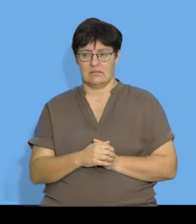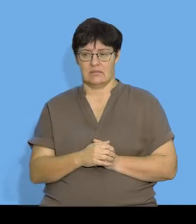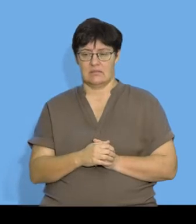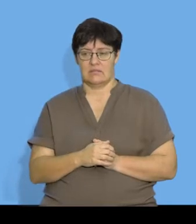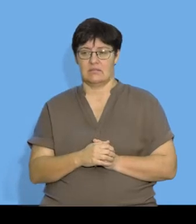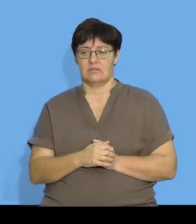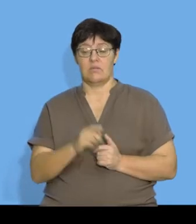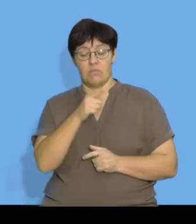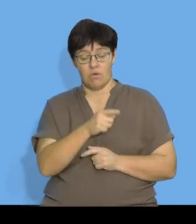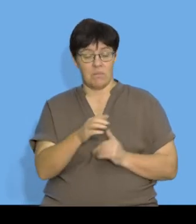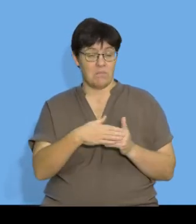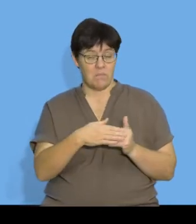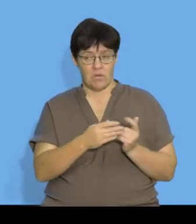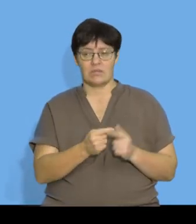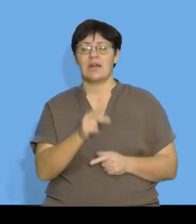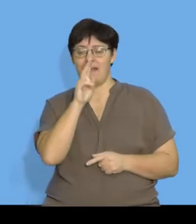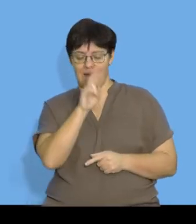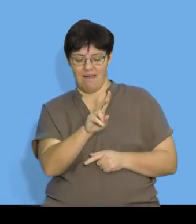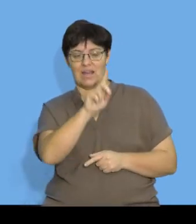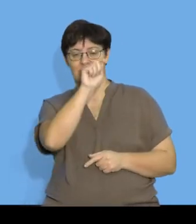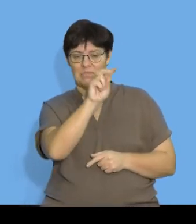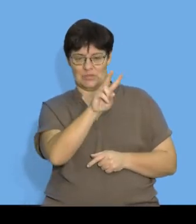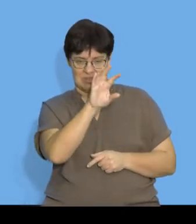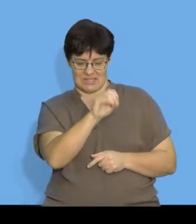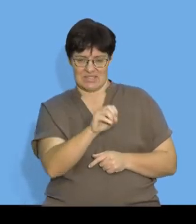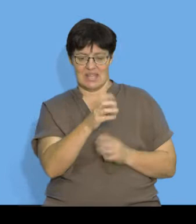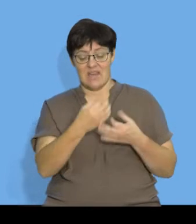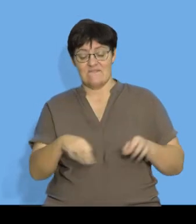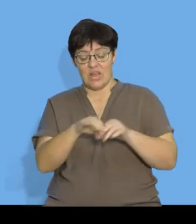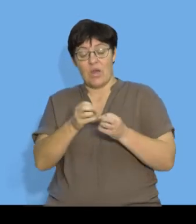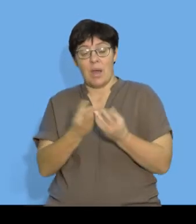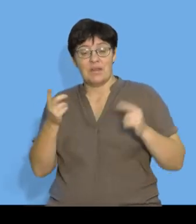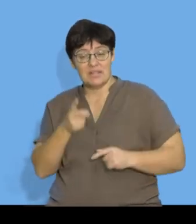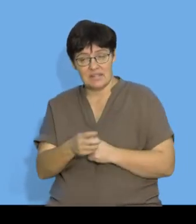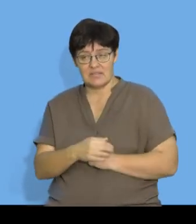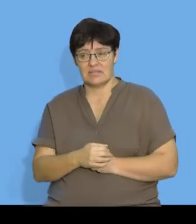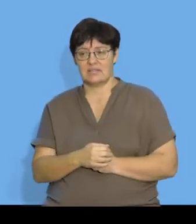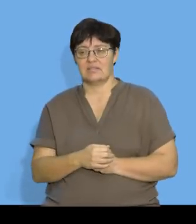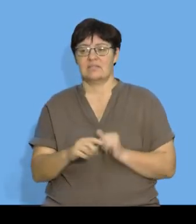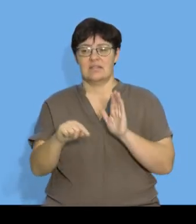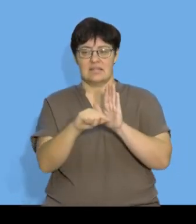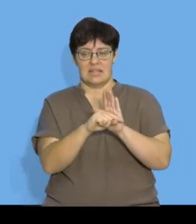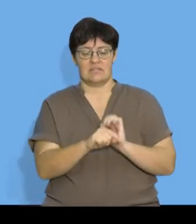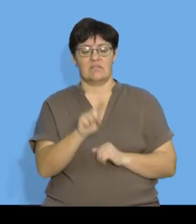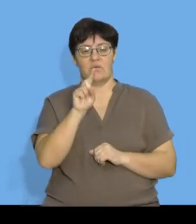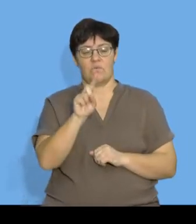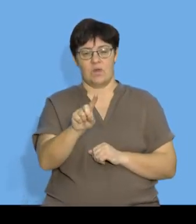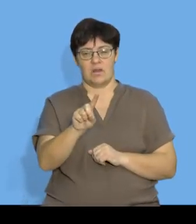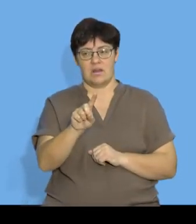And if I simplify this further, I am going to see that term 20 is equal to negative